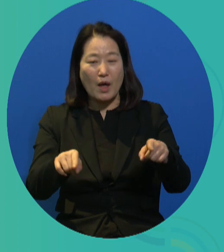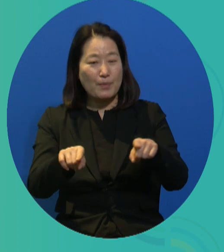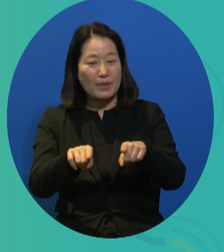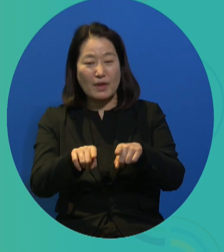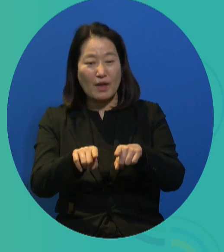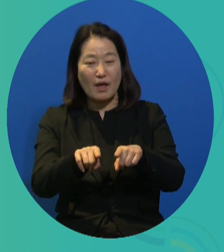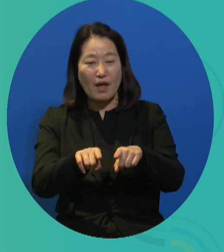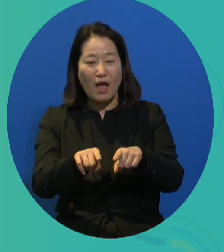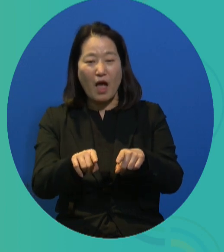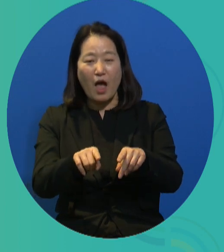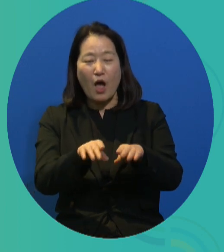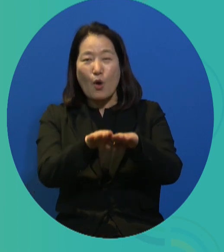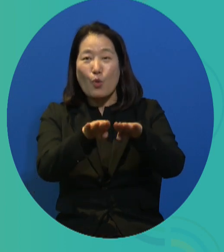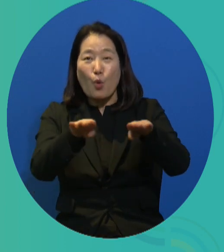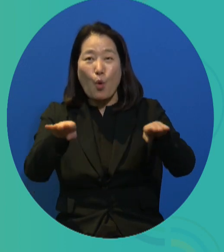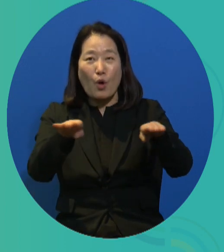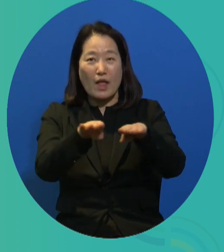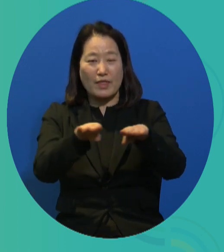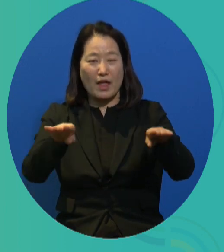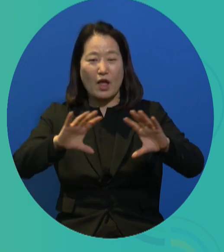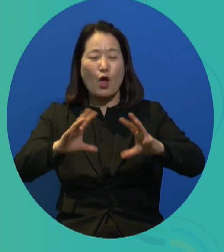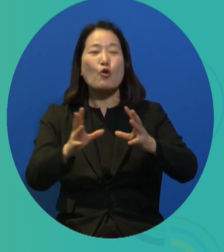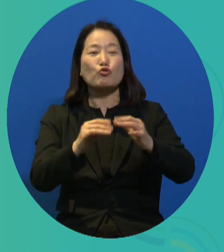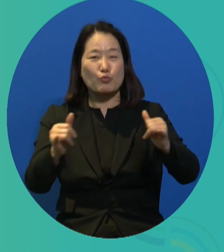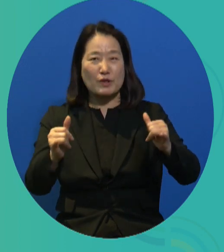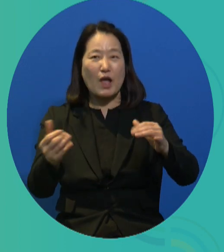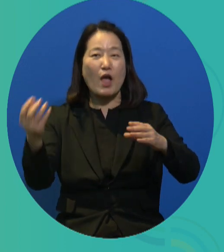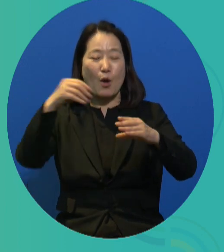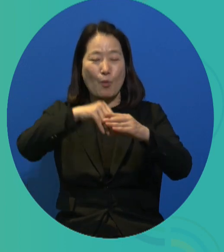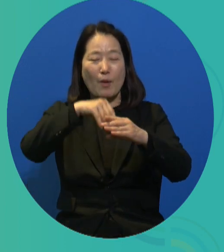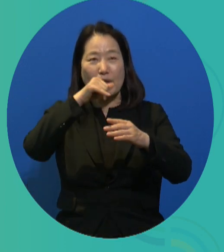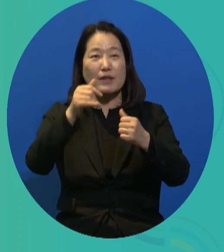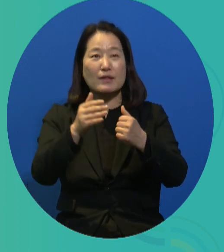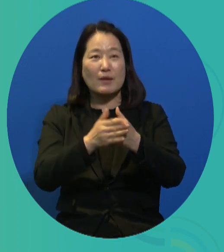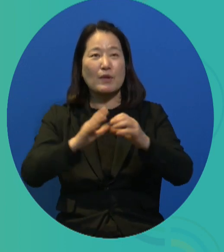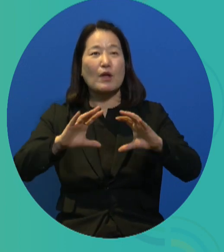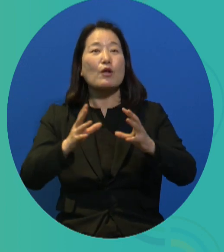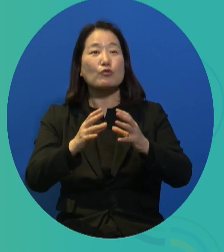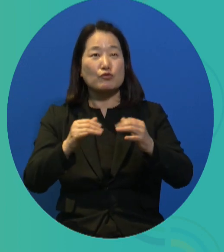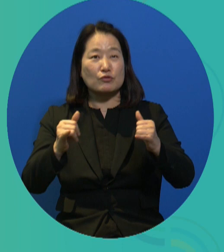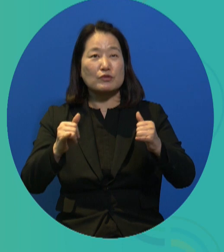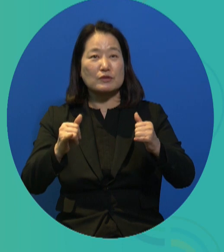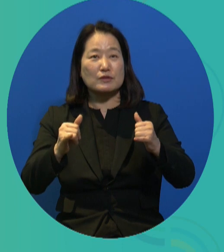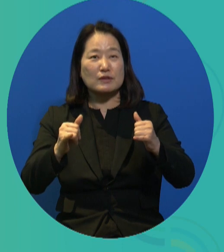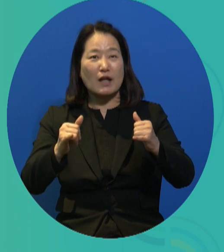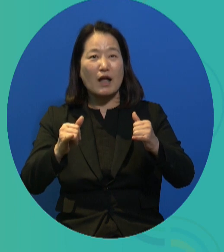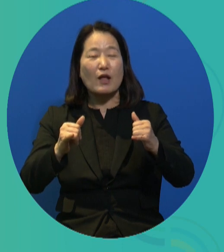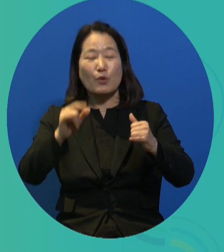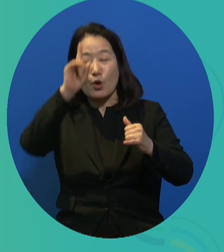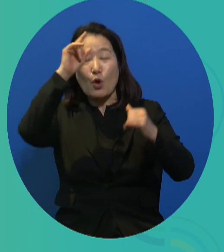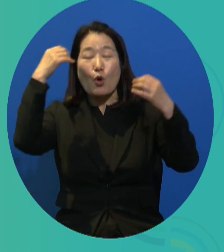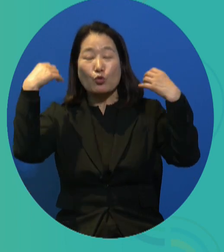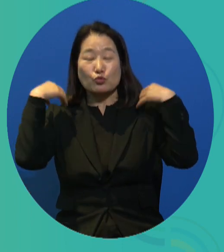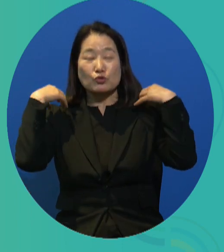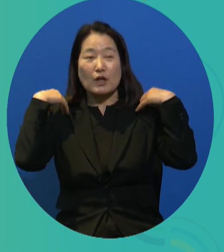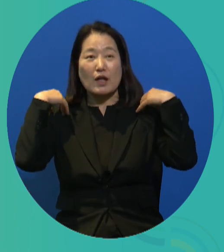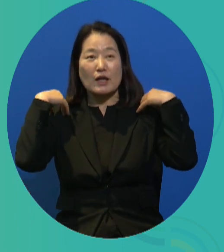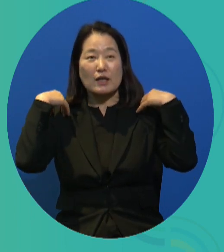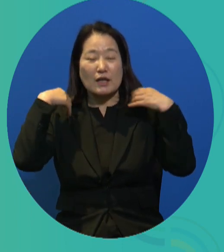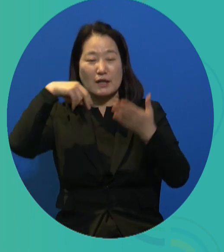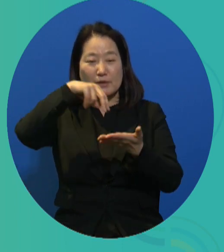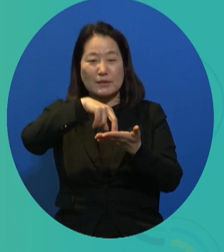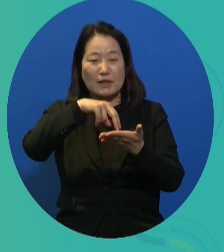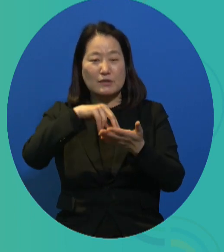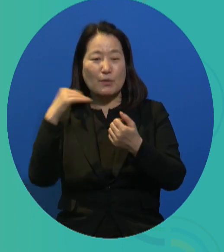This means to say that persons with disabilities are not different from persons without disabilities. And against